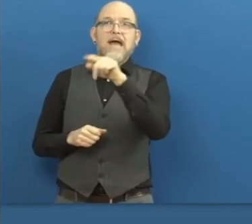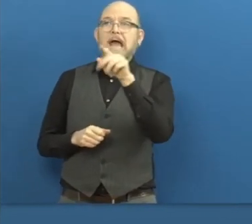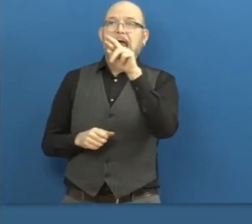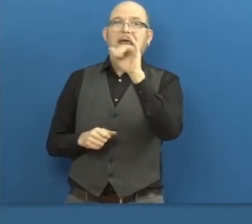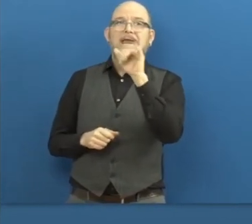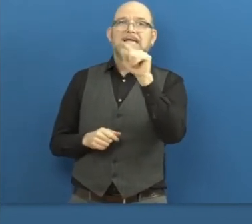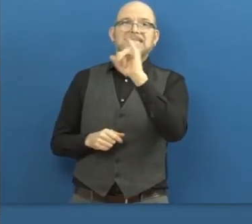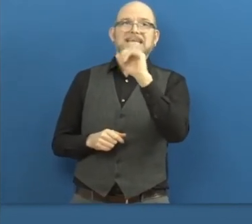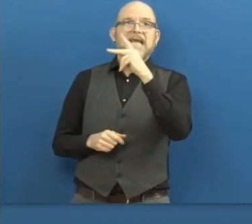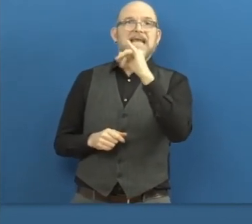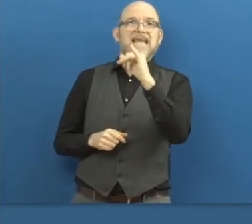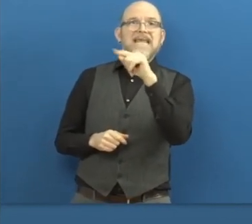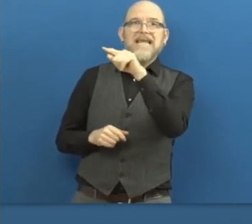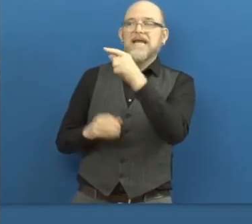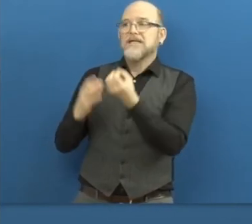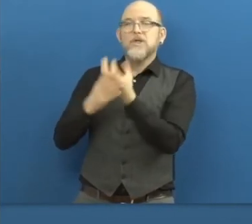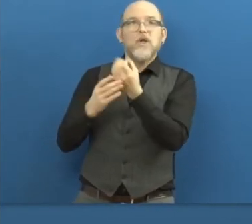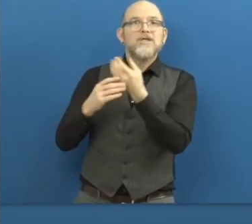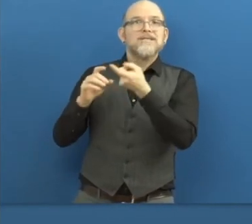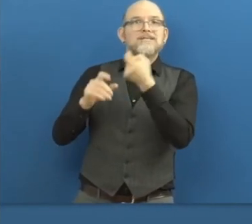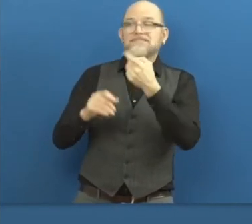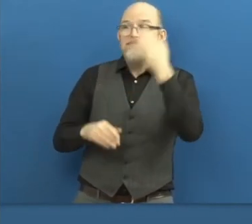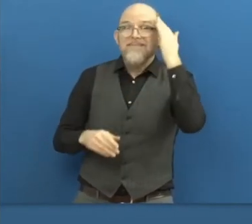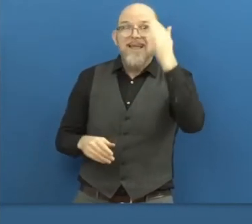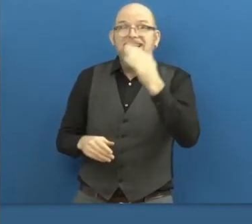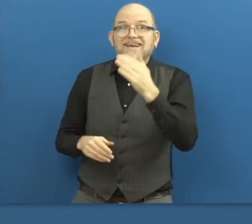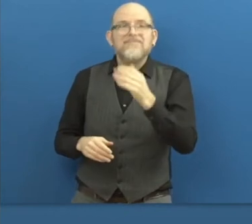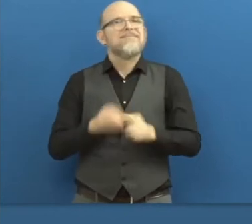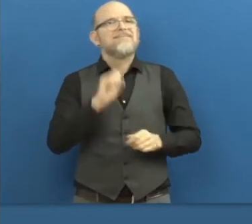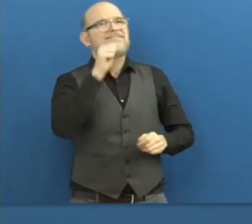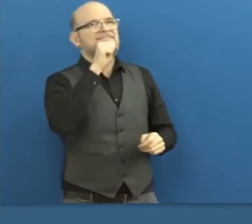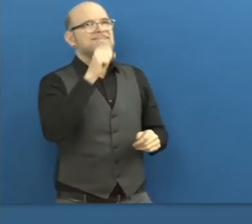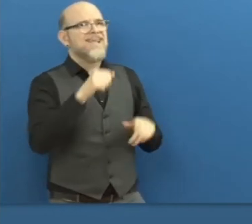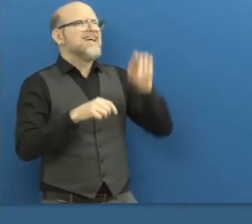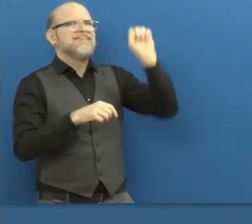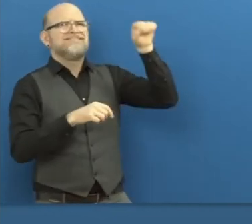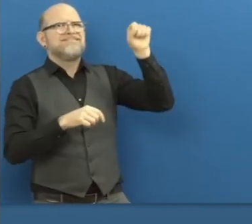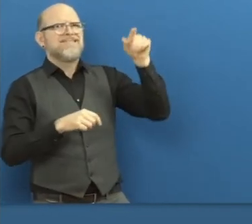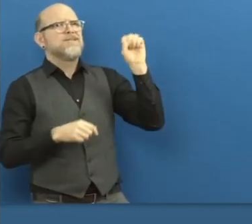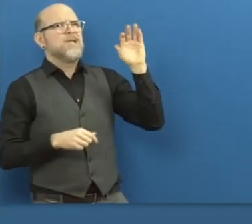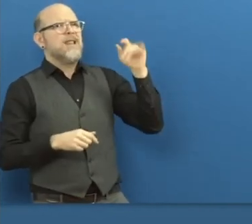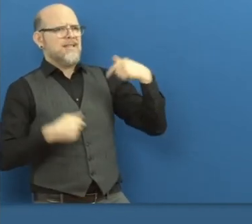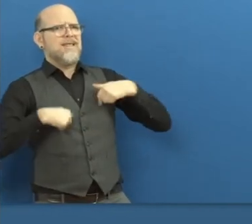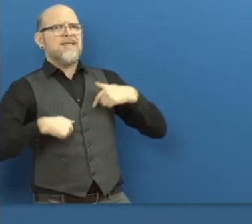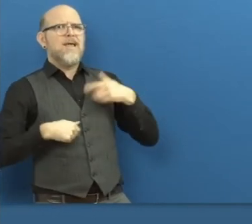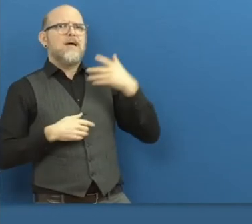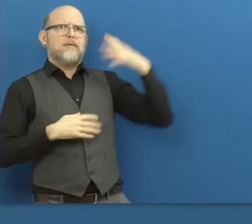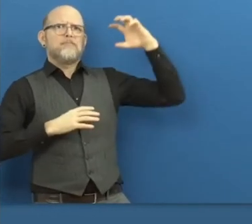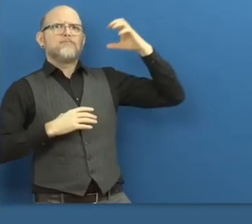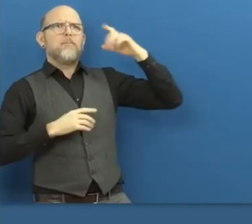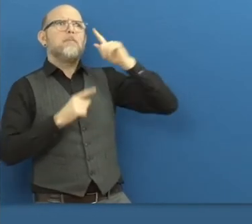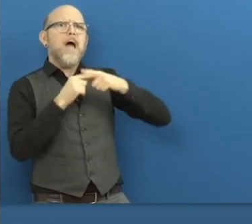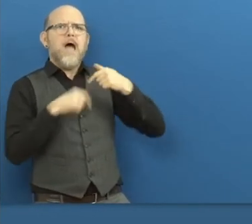Hello, Susan. Thank you for this opportunity. Yes, it's warm and cold at the same time. Yes.